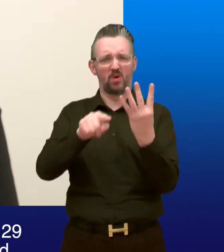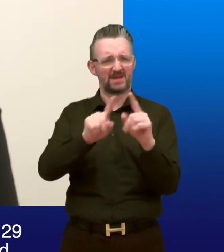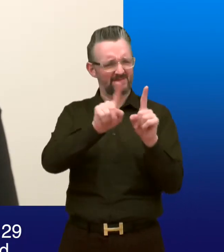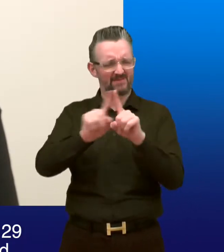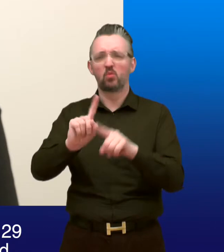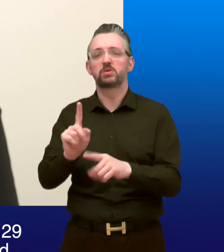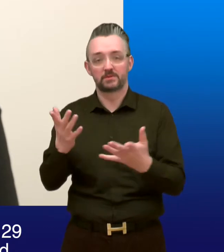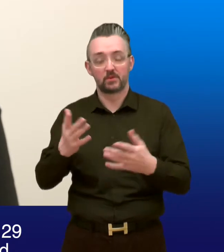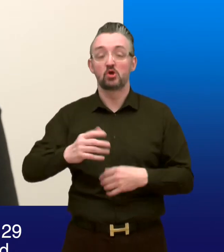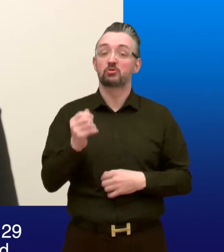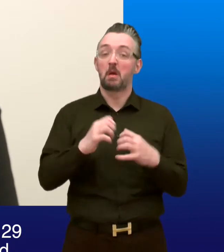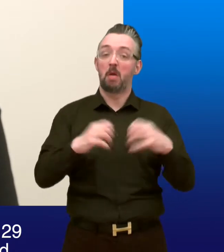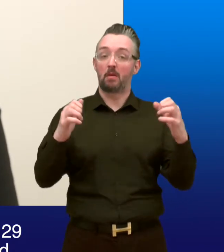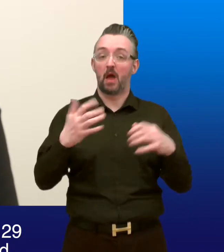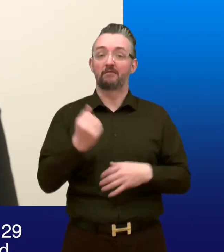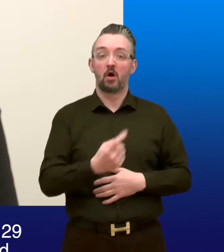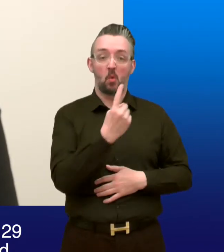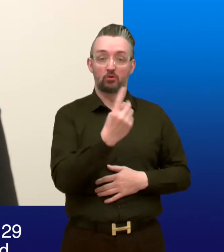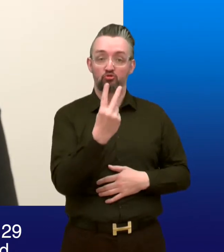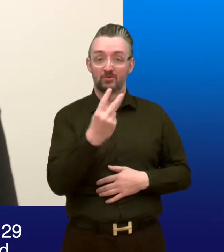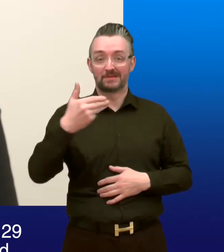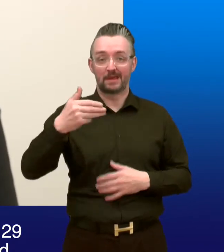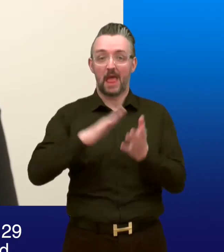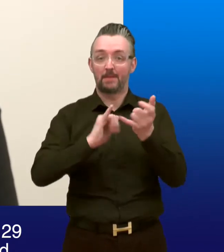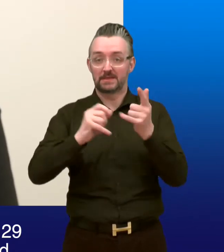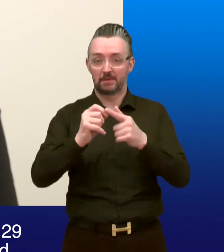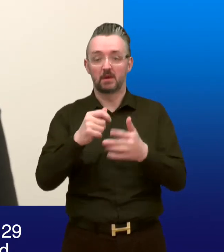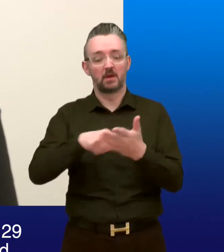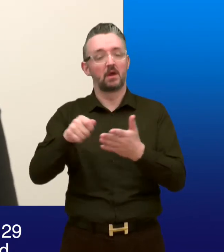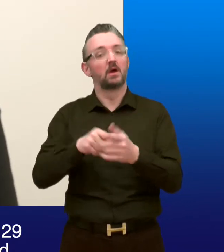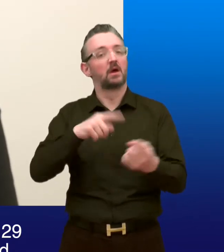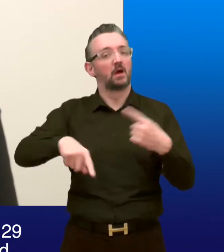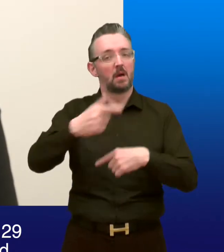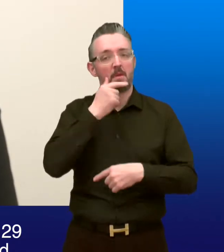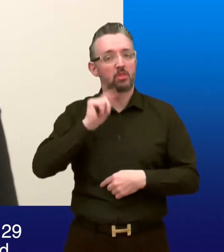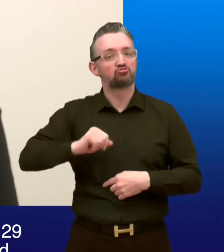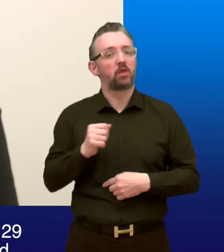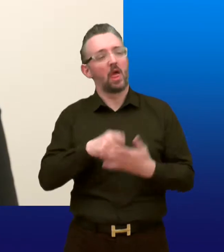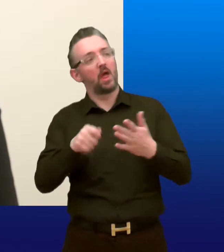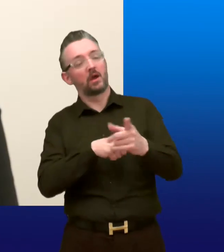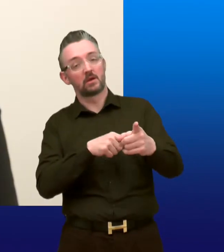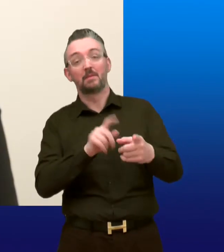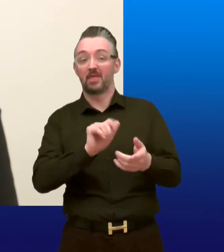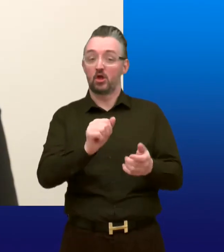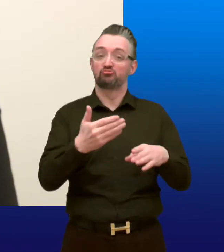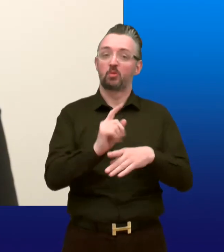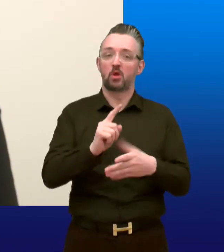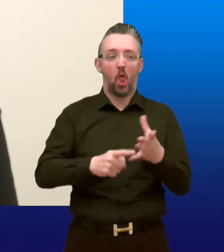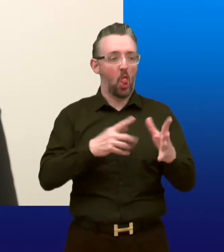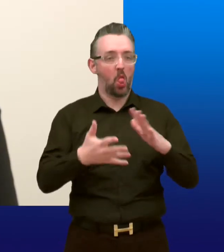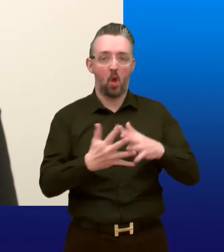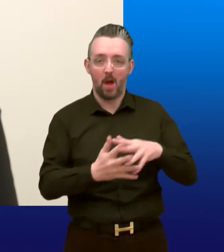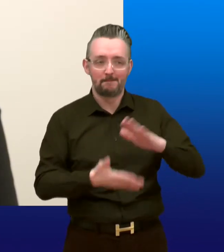The Scottish Parliament is made up of 129 MSPs elected by the people of Scotland. Its job is to pass laws